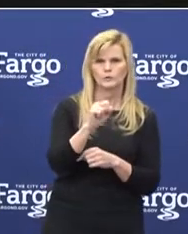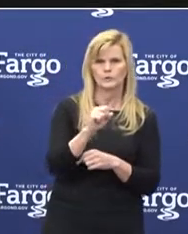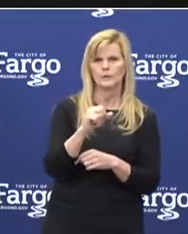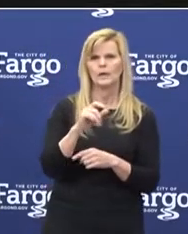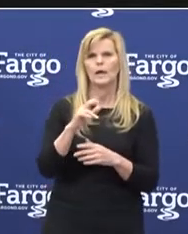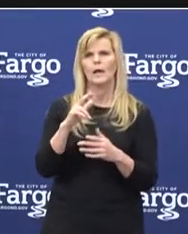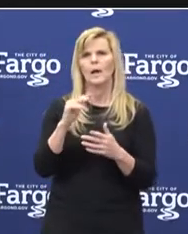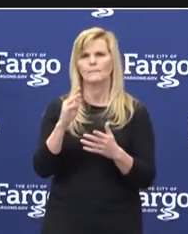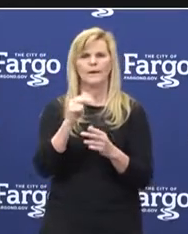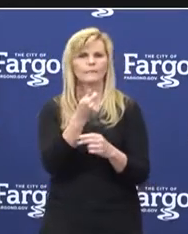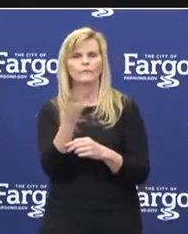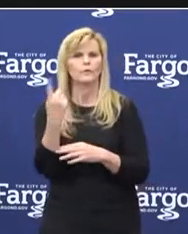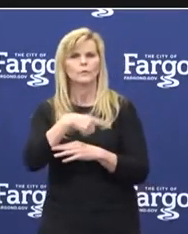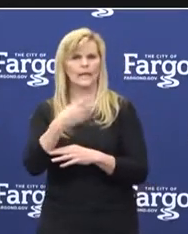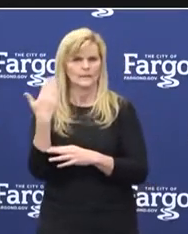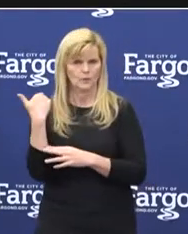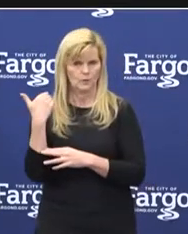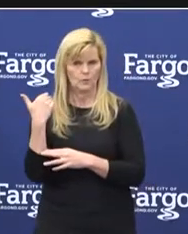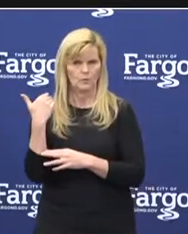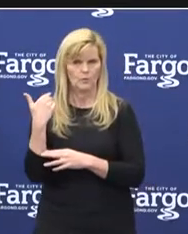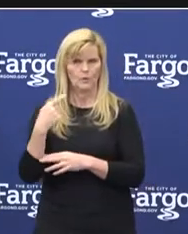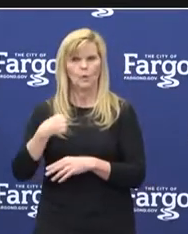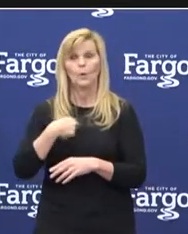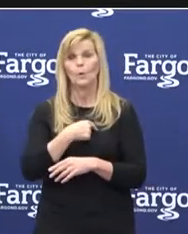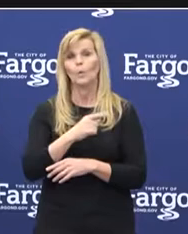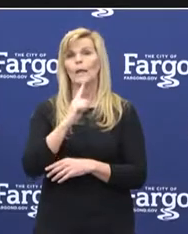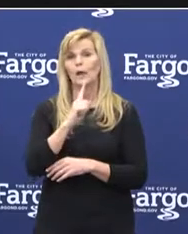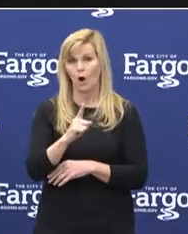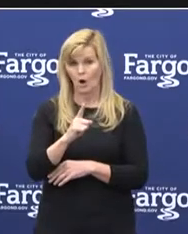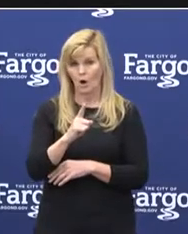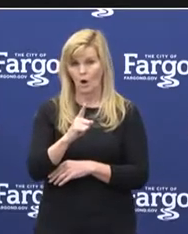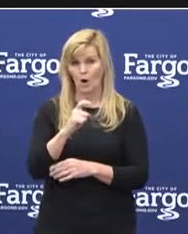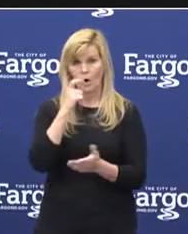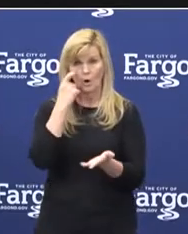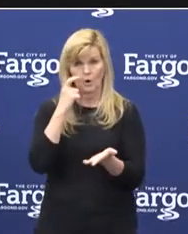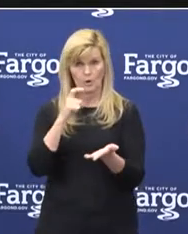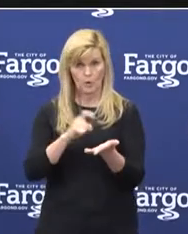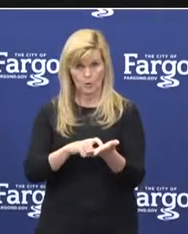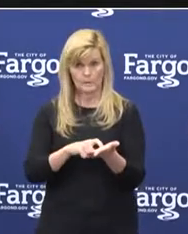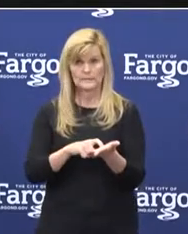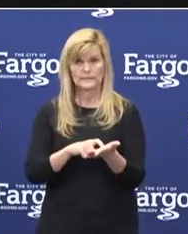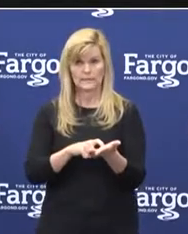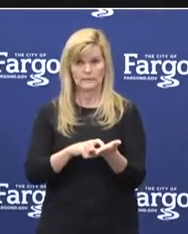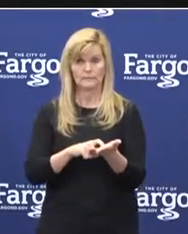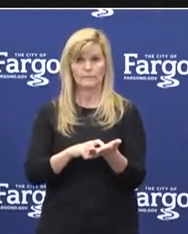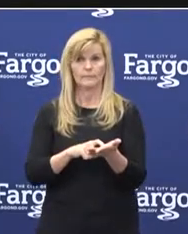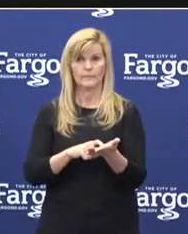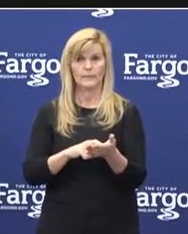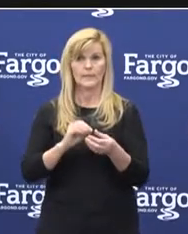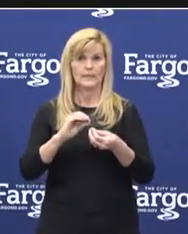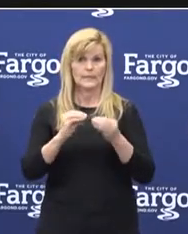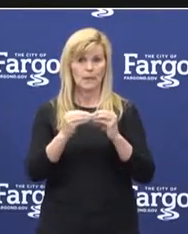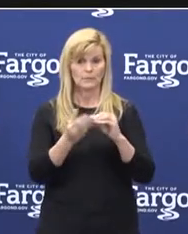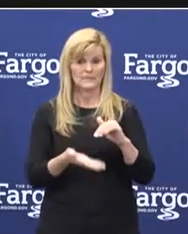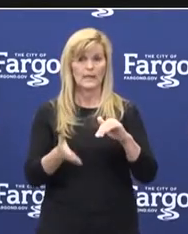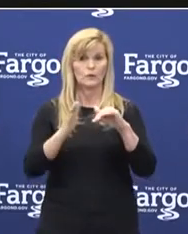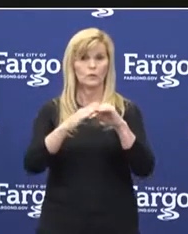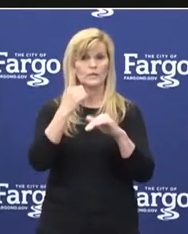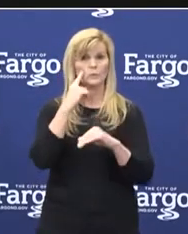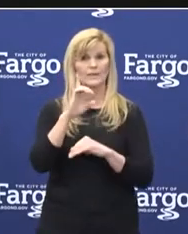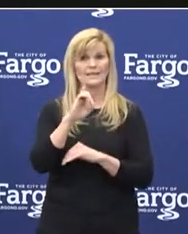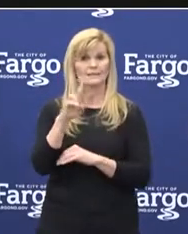A couple of days ago, we are seeing an uptick in domestic violence cases.